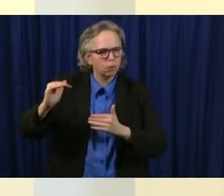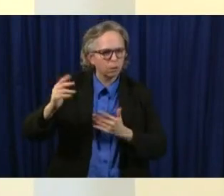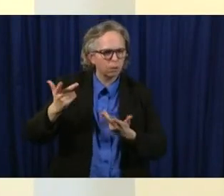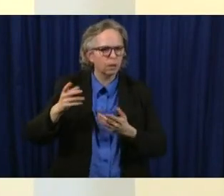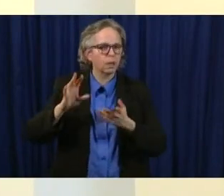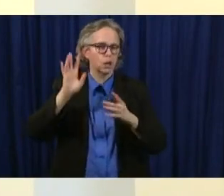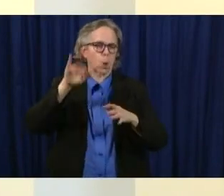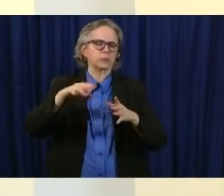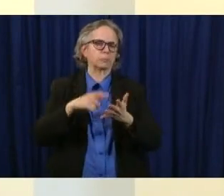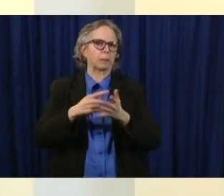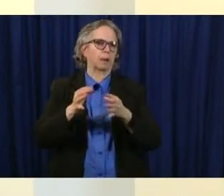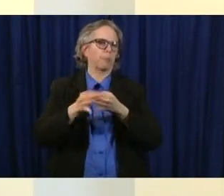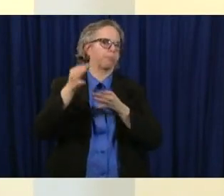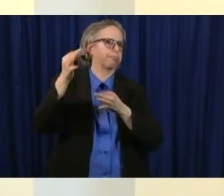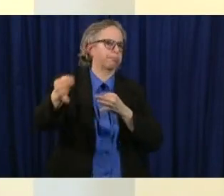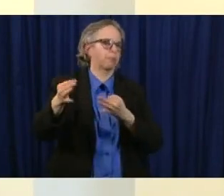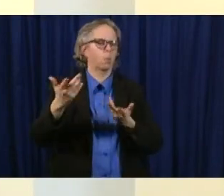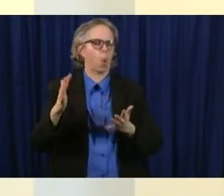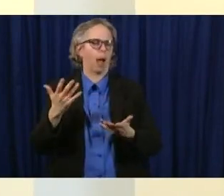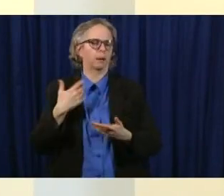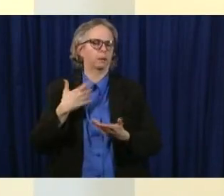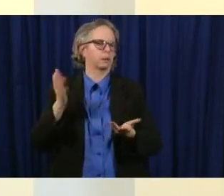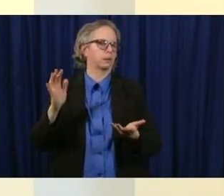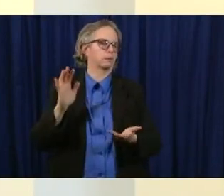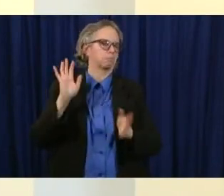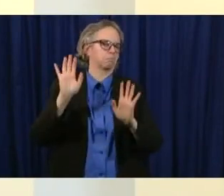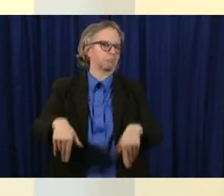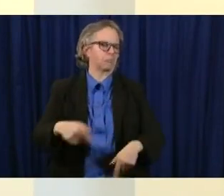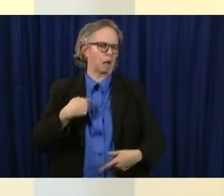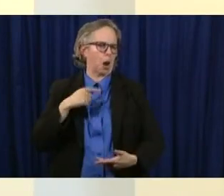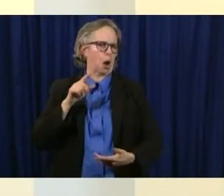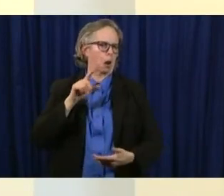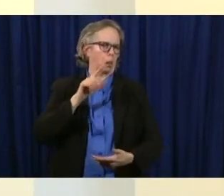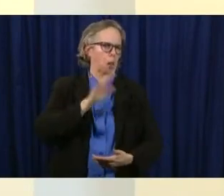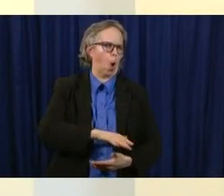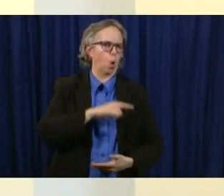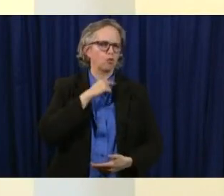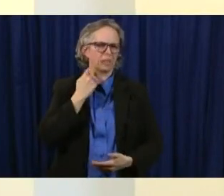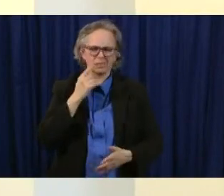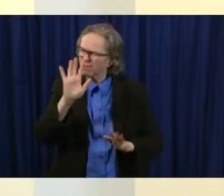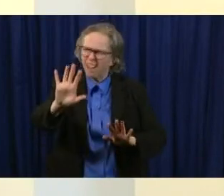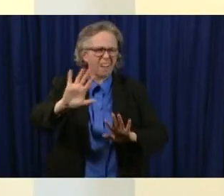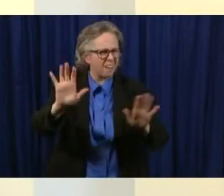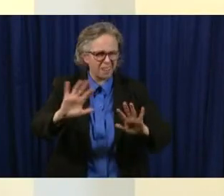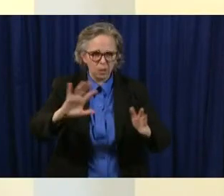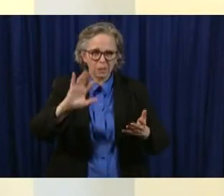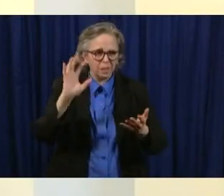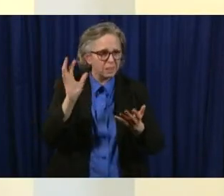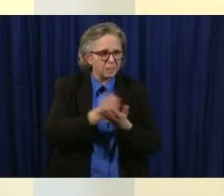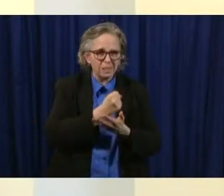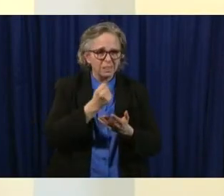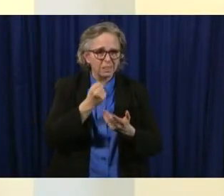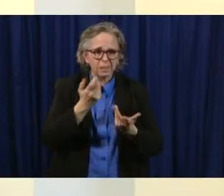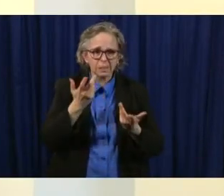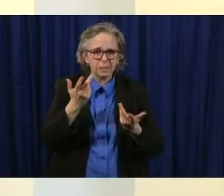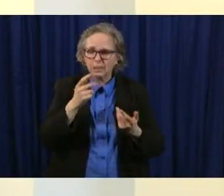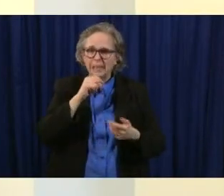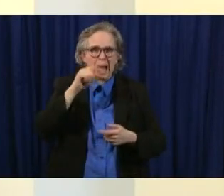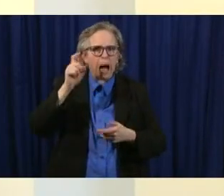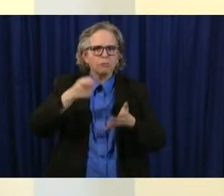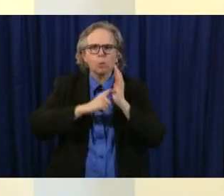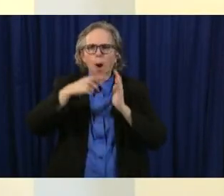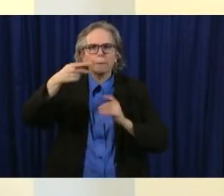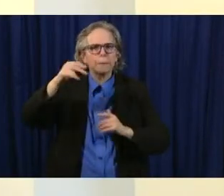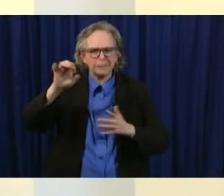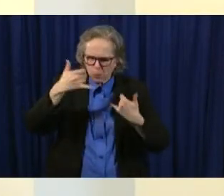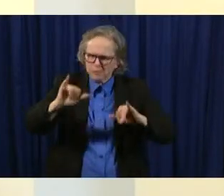procedures that don't really require a lot of ppe or you can be very careful about that so i really think you know some there have